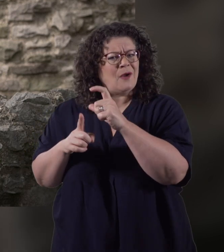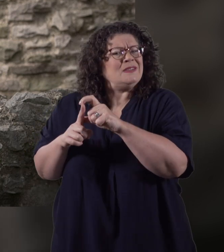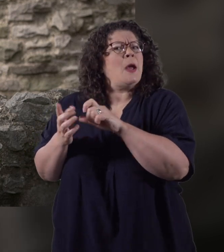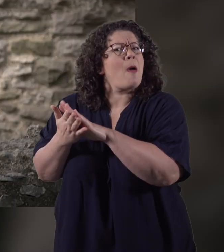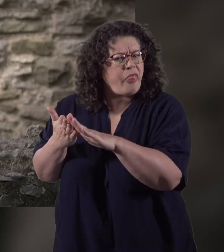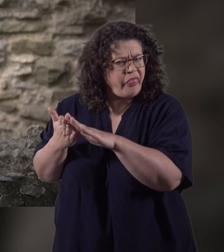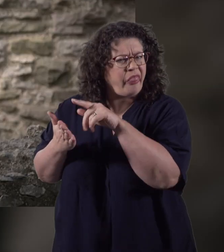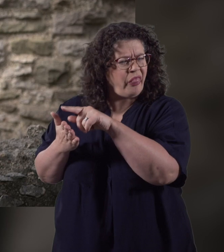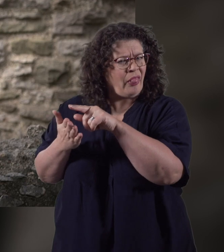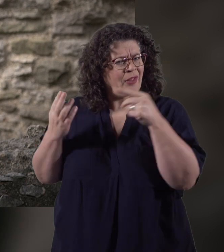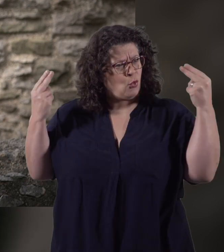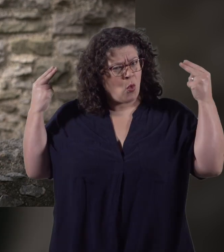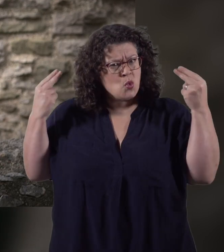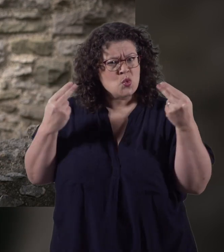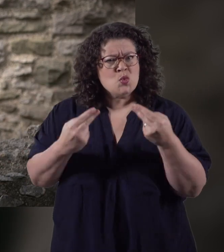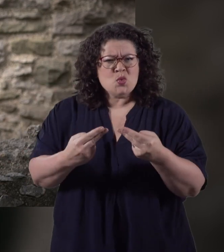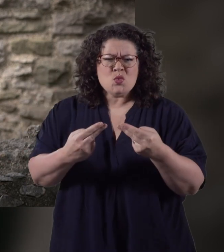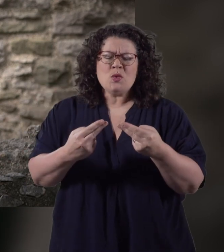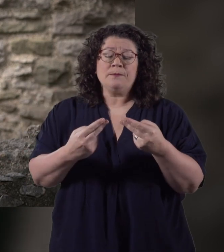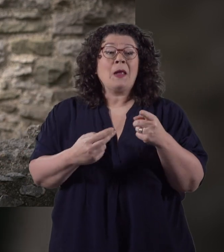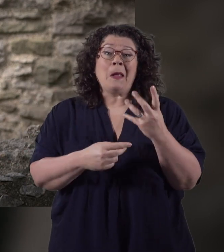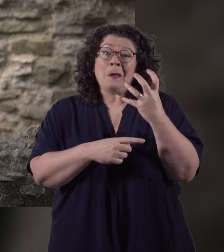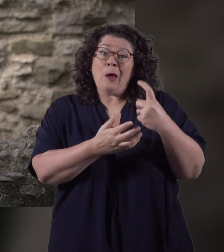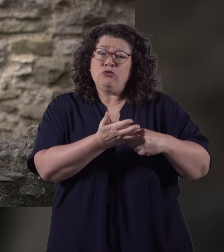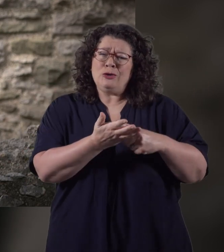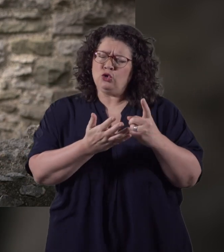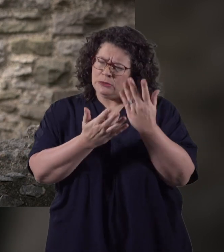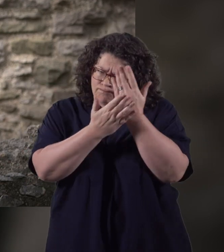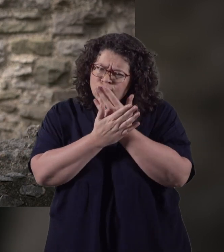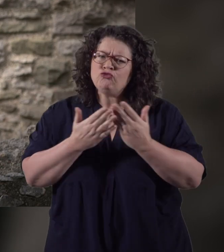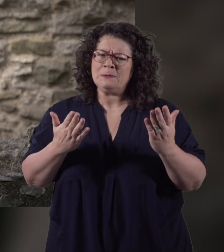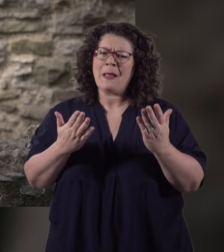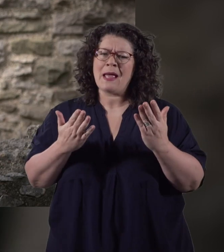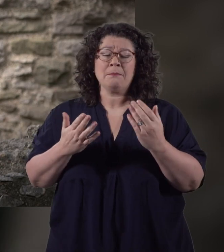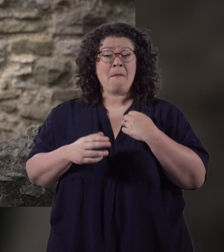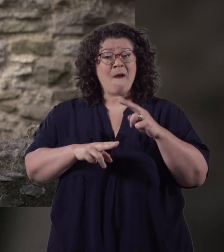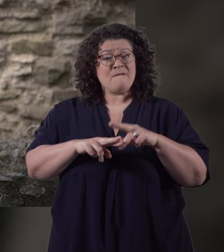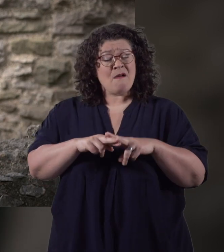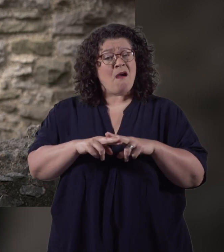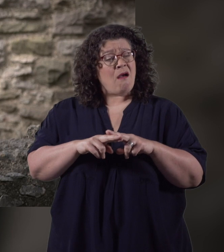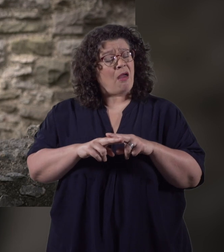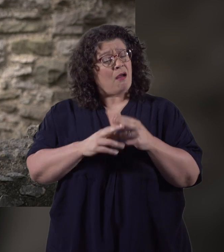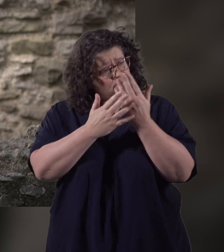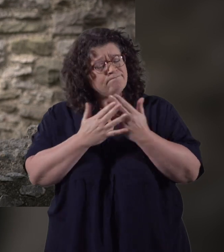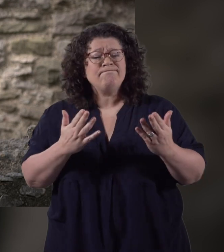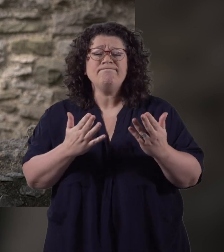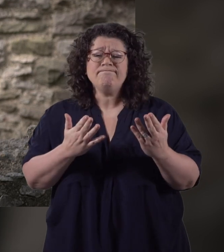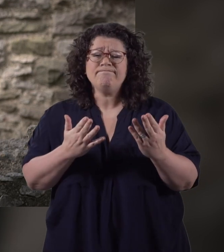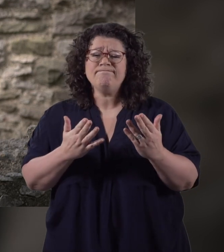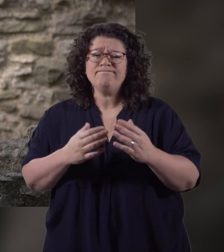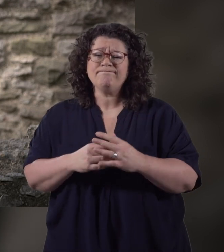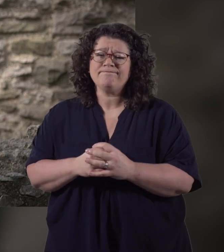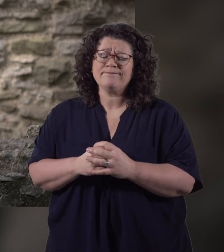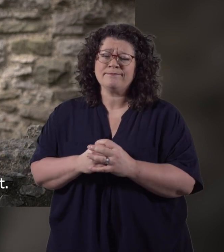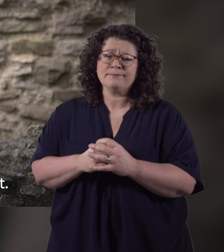mother's. King Richard respected them and my father Owen is one of them.